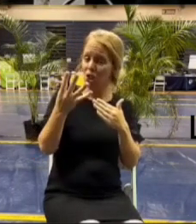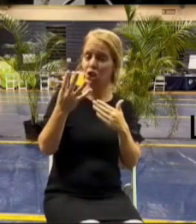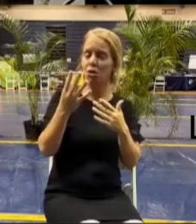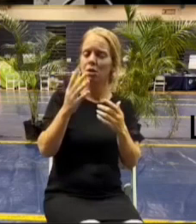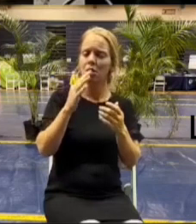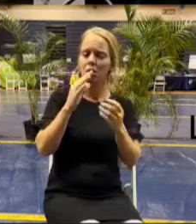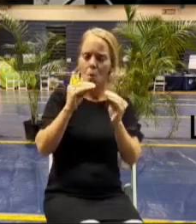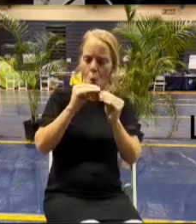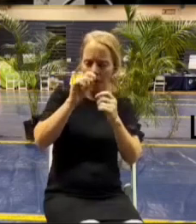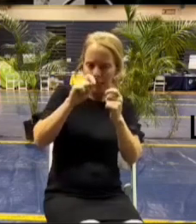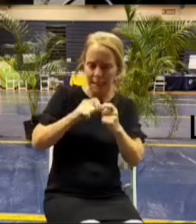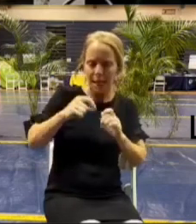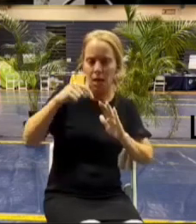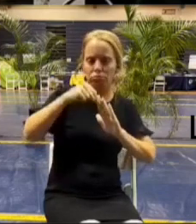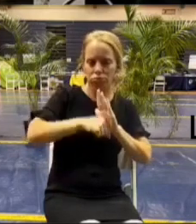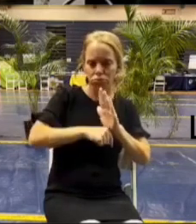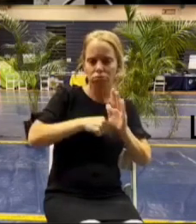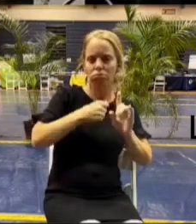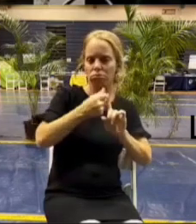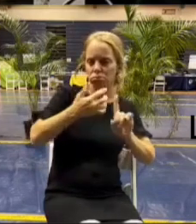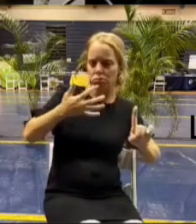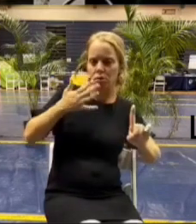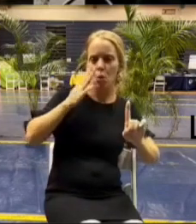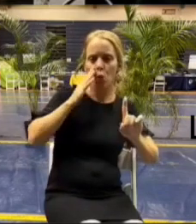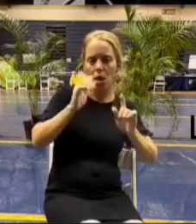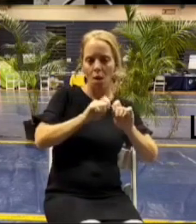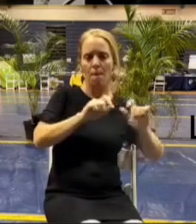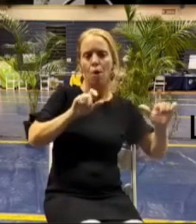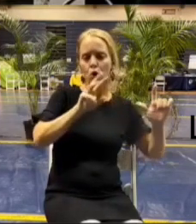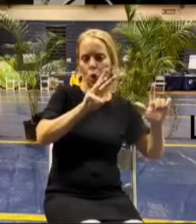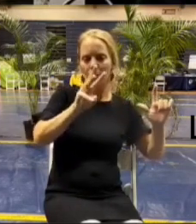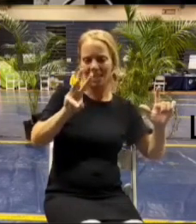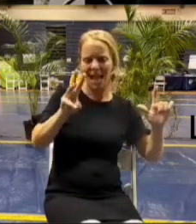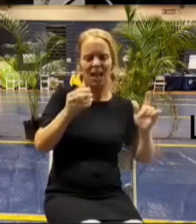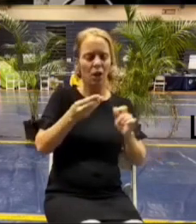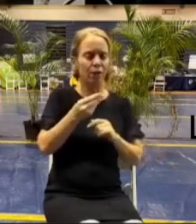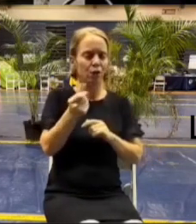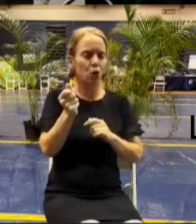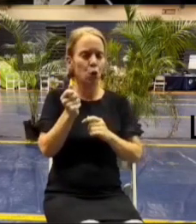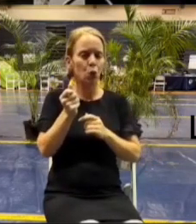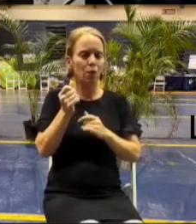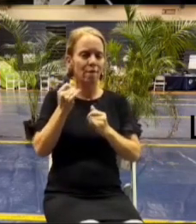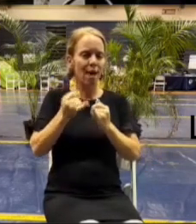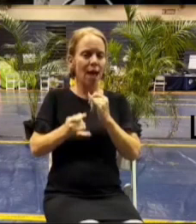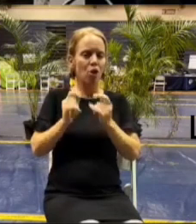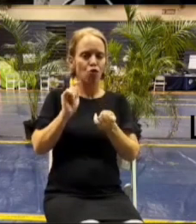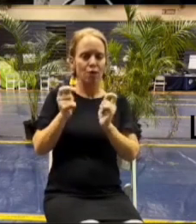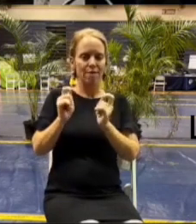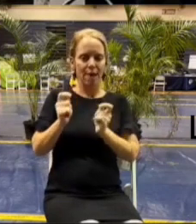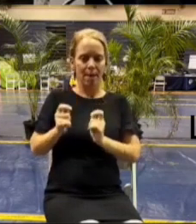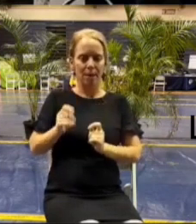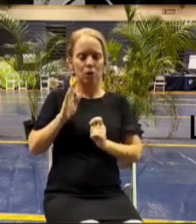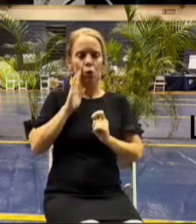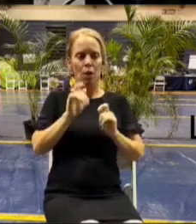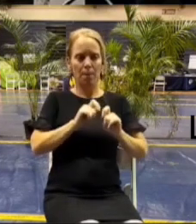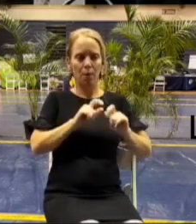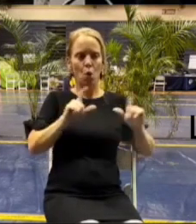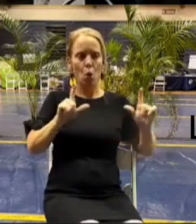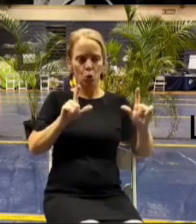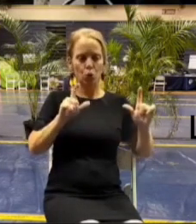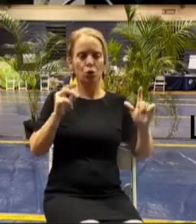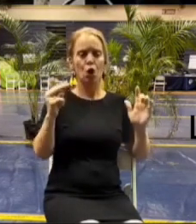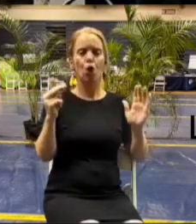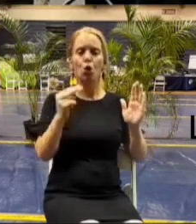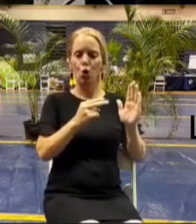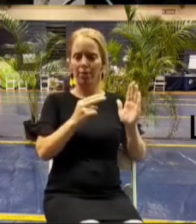uh on the website here here soon we're just making some final refinements and it'll be posted you can look it up uh and get and get